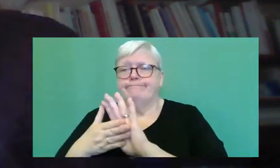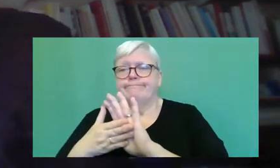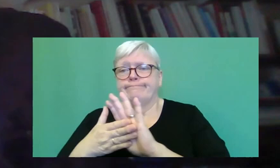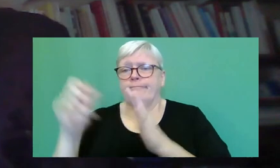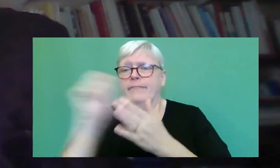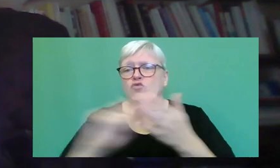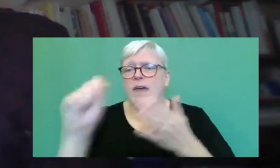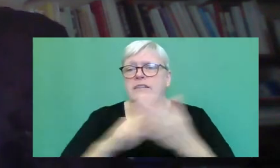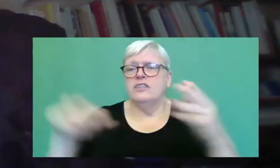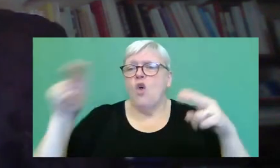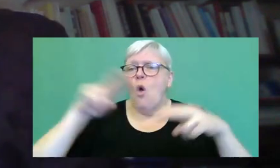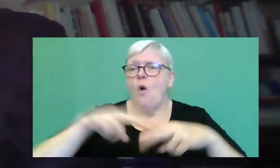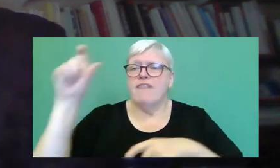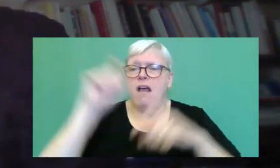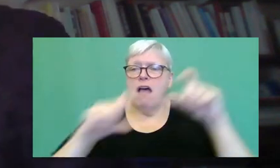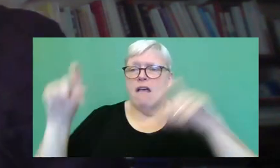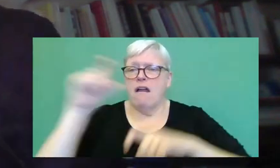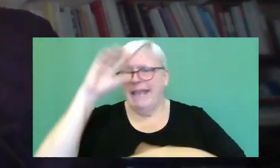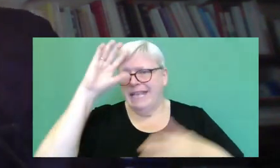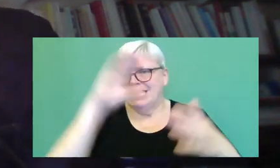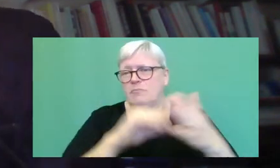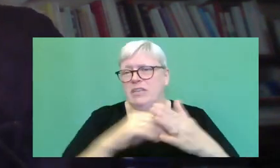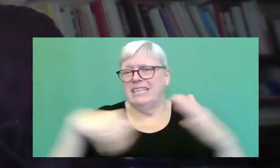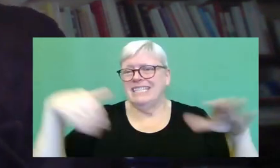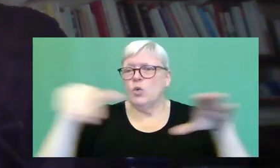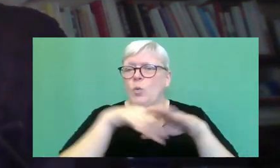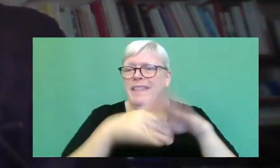can experience within the publishing industry.